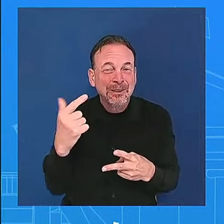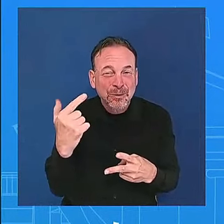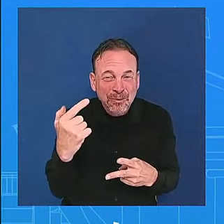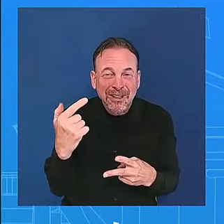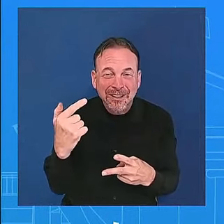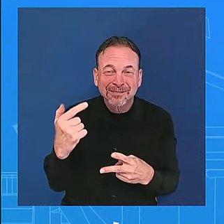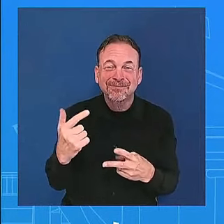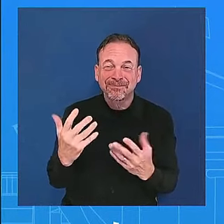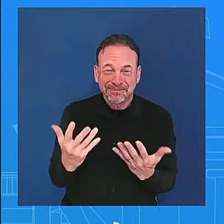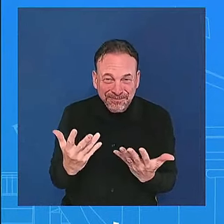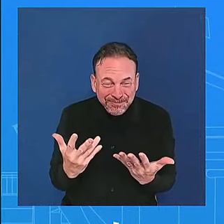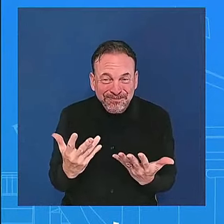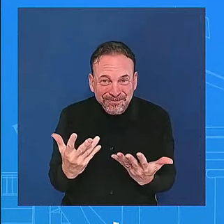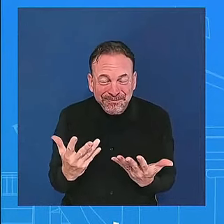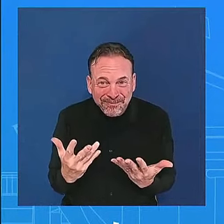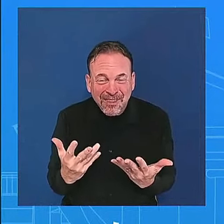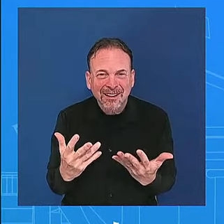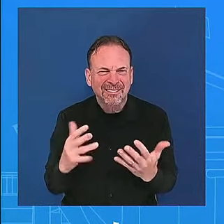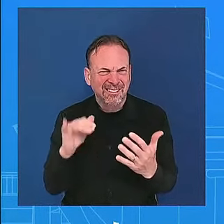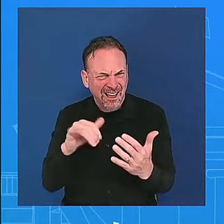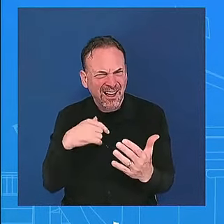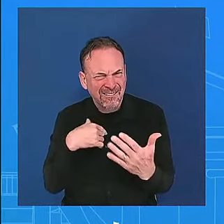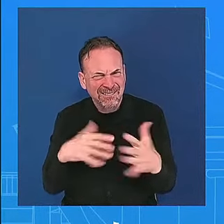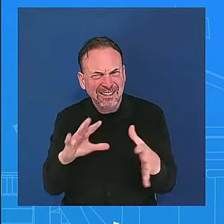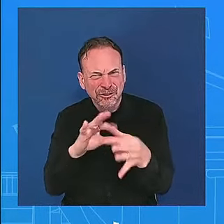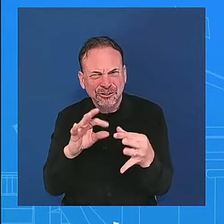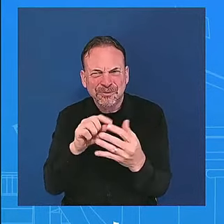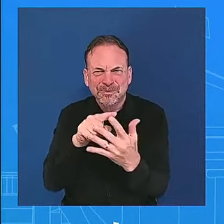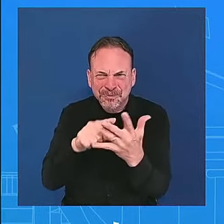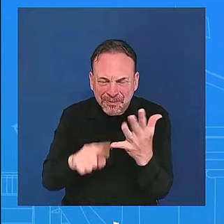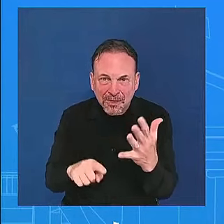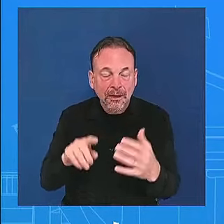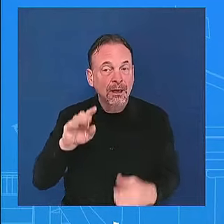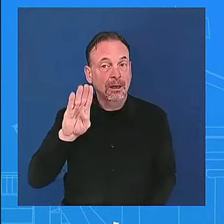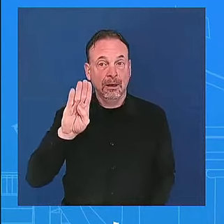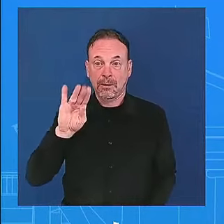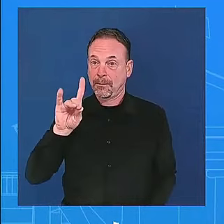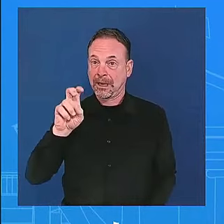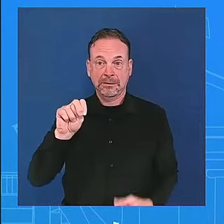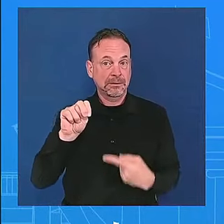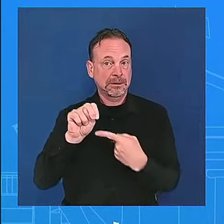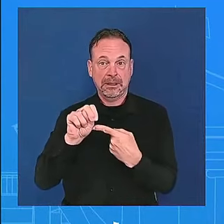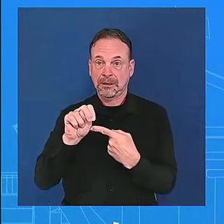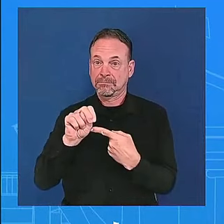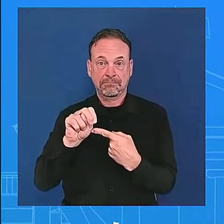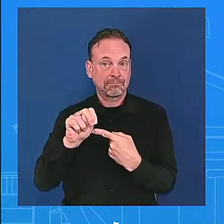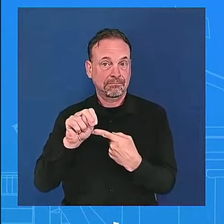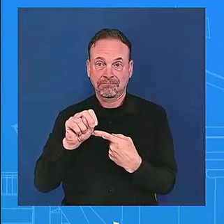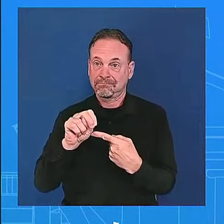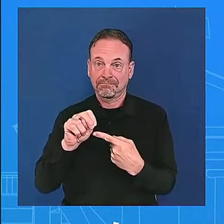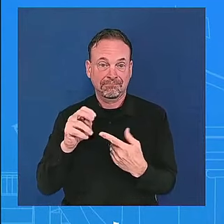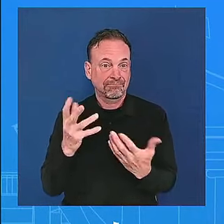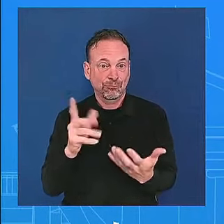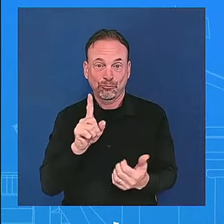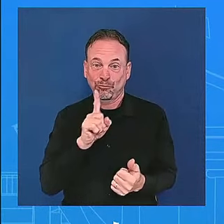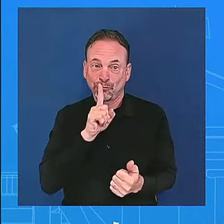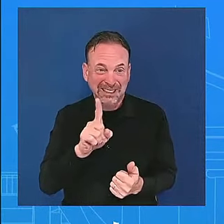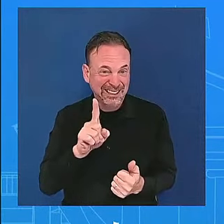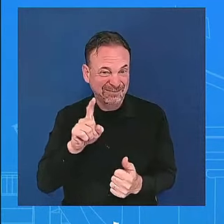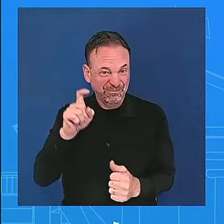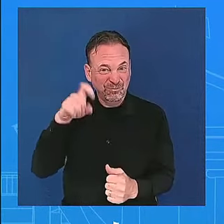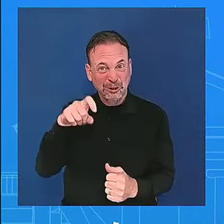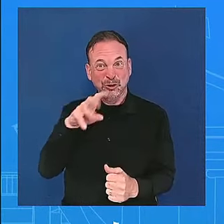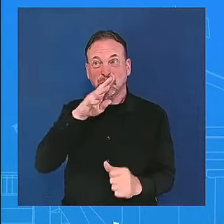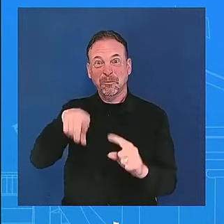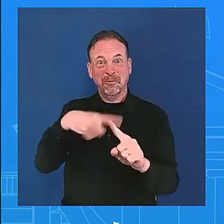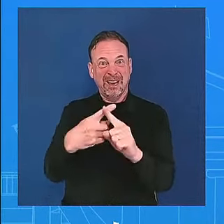president-elect he was supposed to talk about the economy he took that opportunity to to denounce what happened 2000 2000